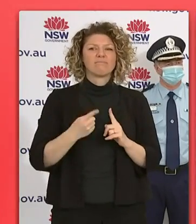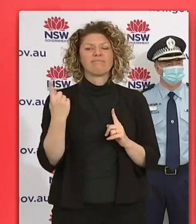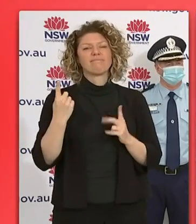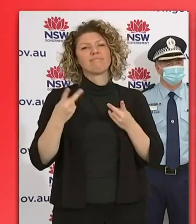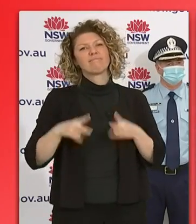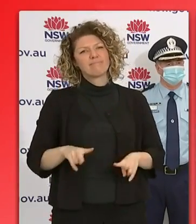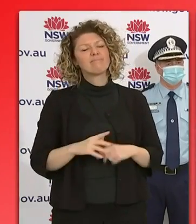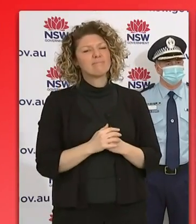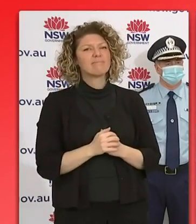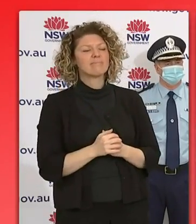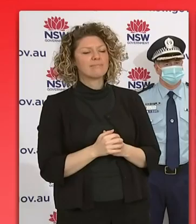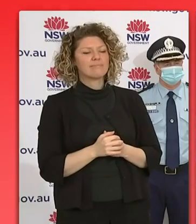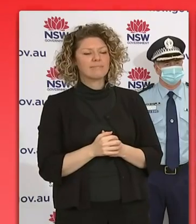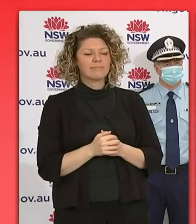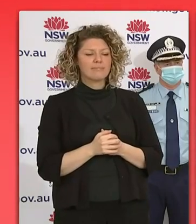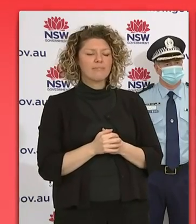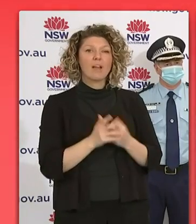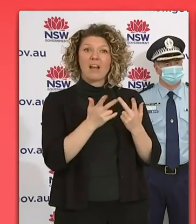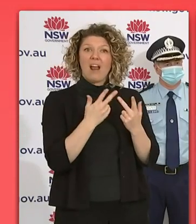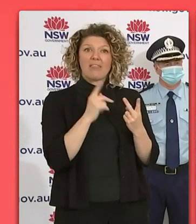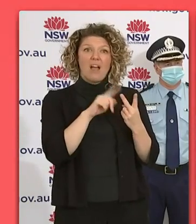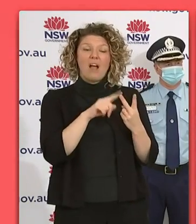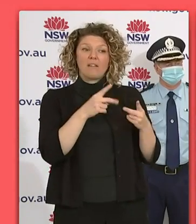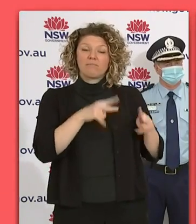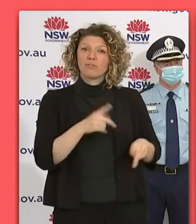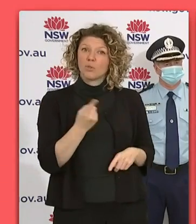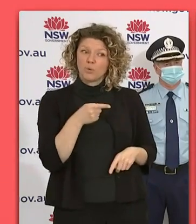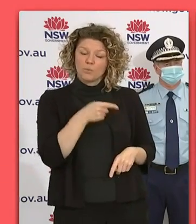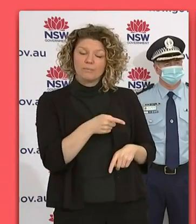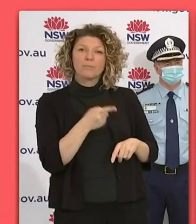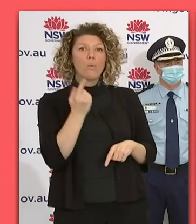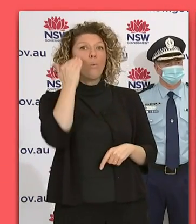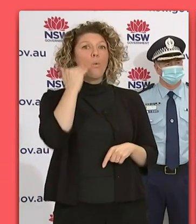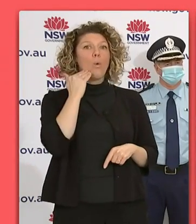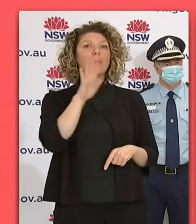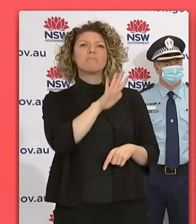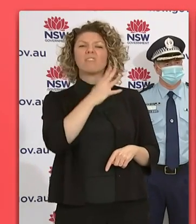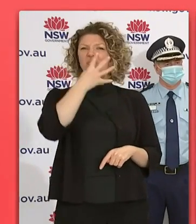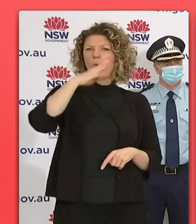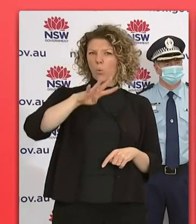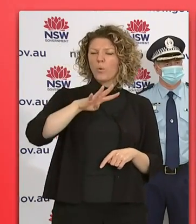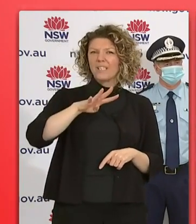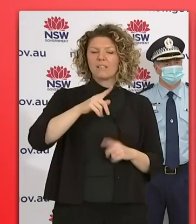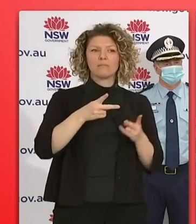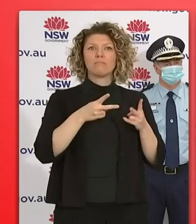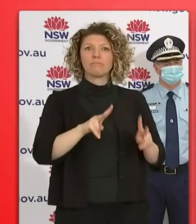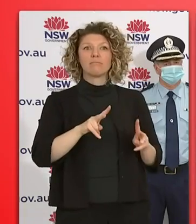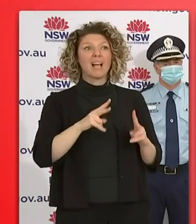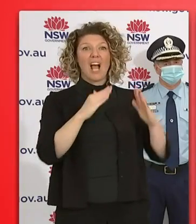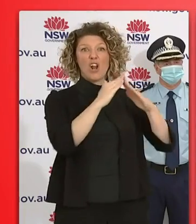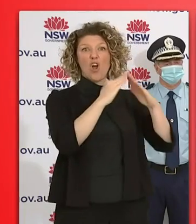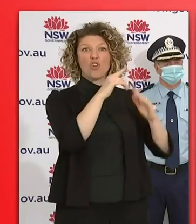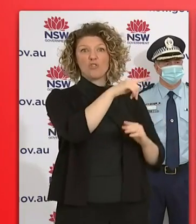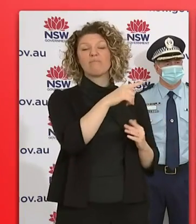at this time. The second death notified was a woman in her 40s who died at home